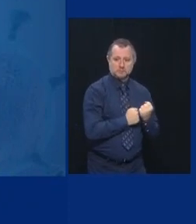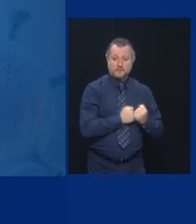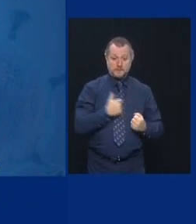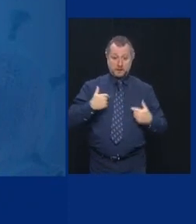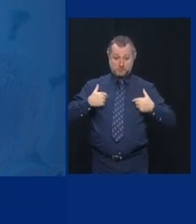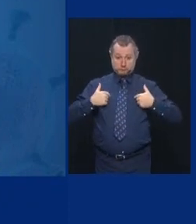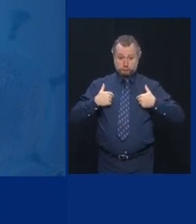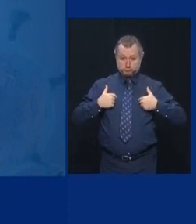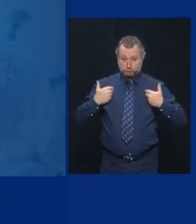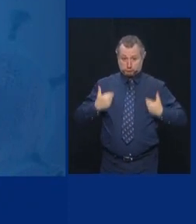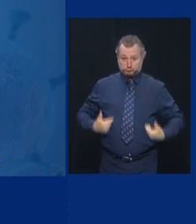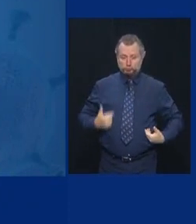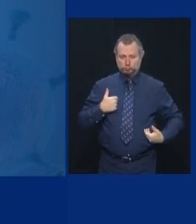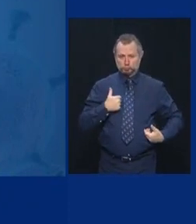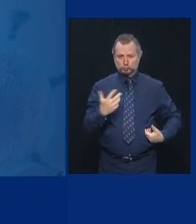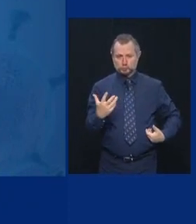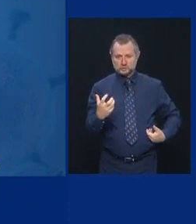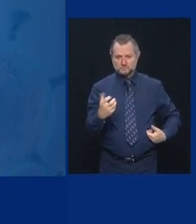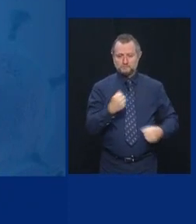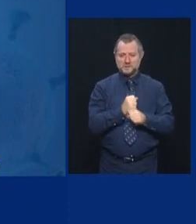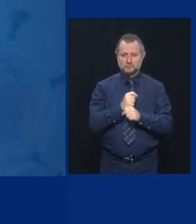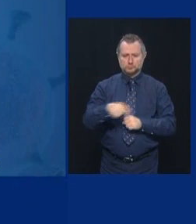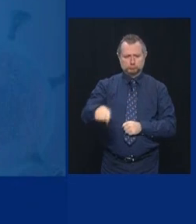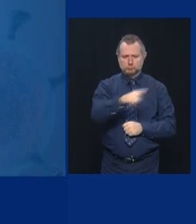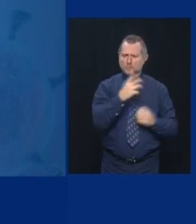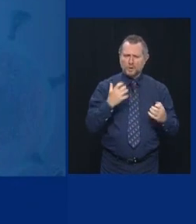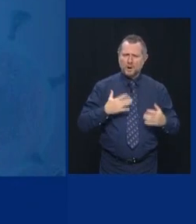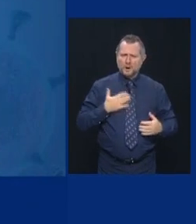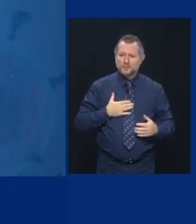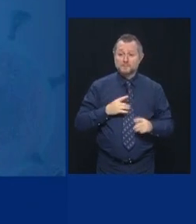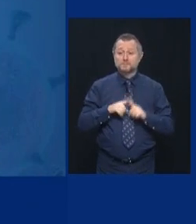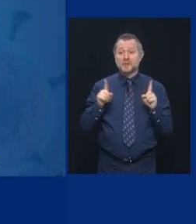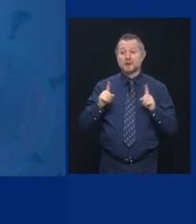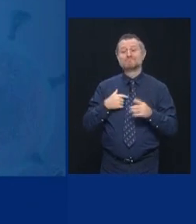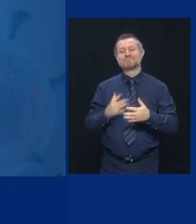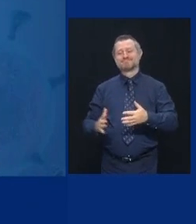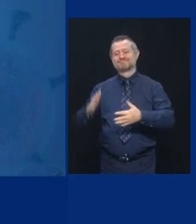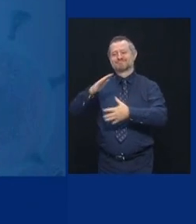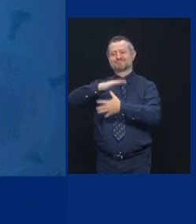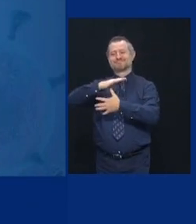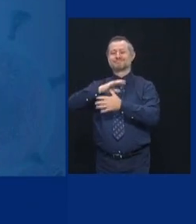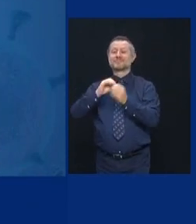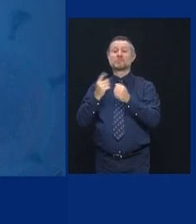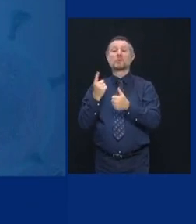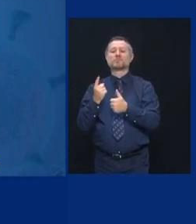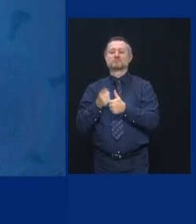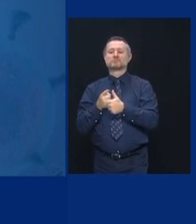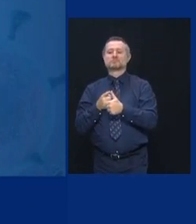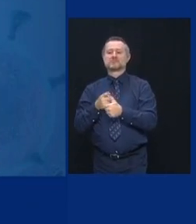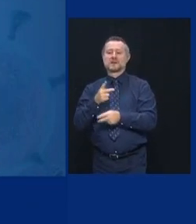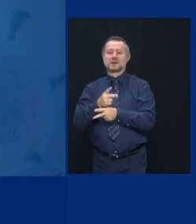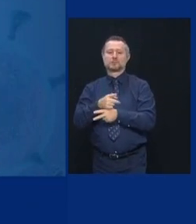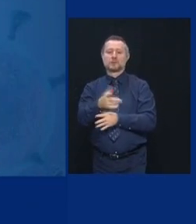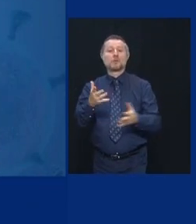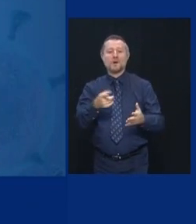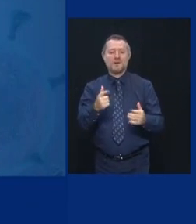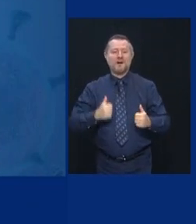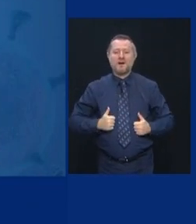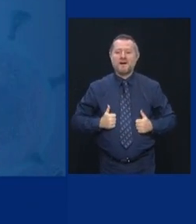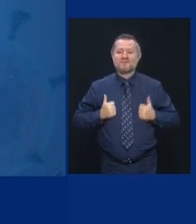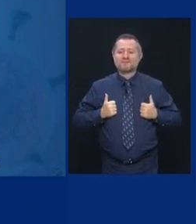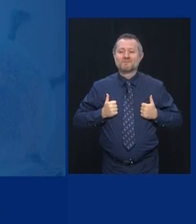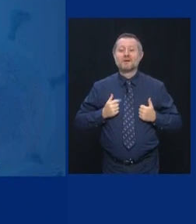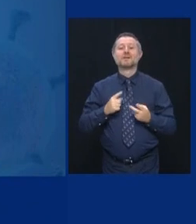I just have a superseding rule, which is I like to keep people alive. I'd rather you be alive and